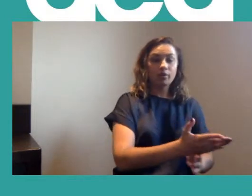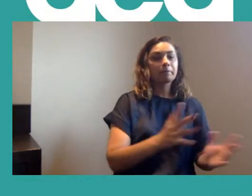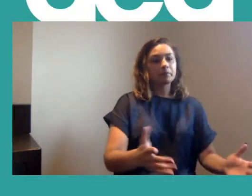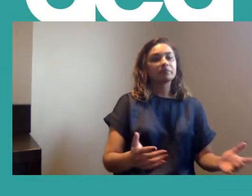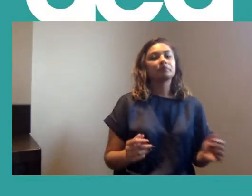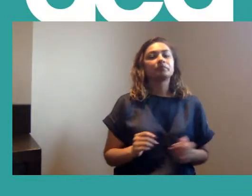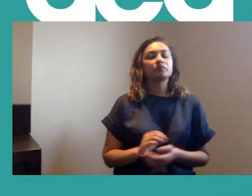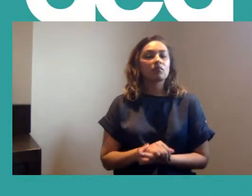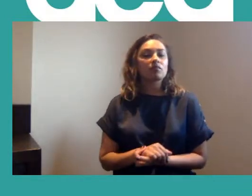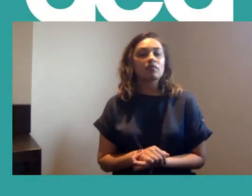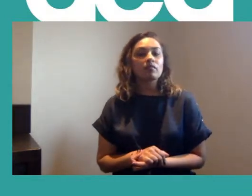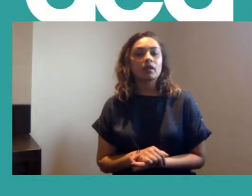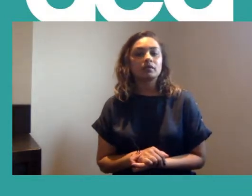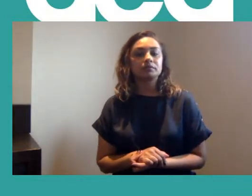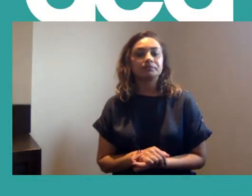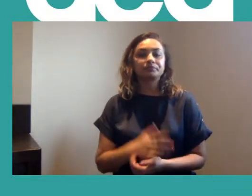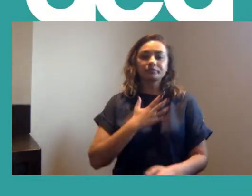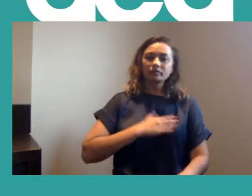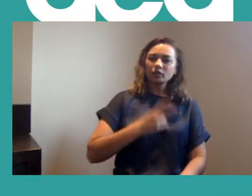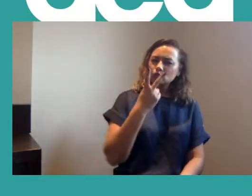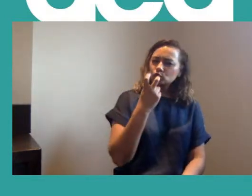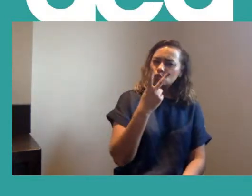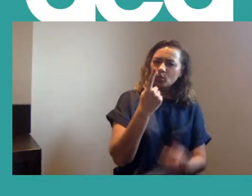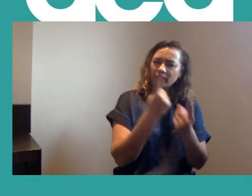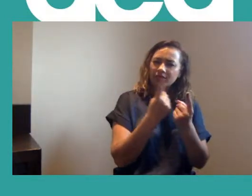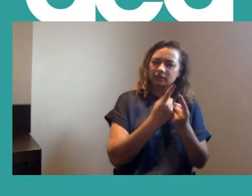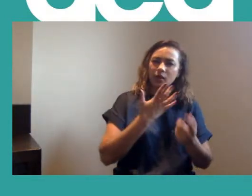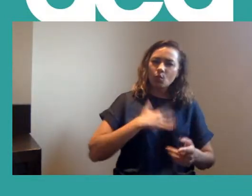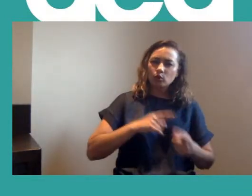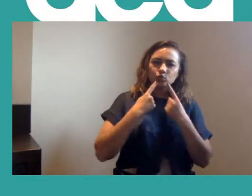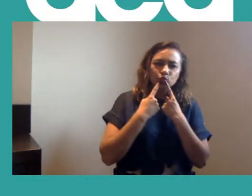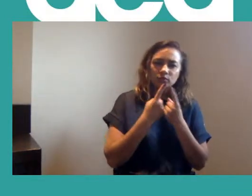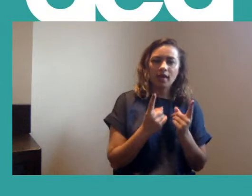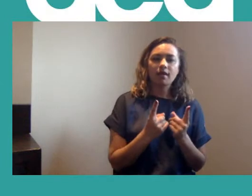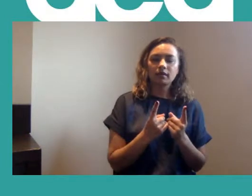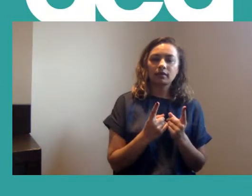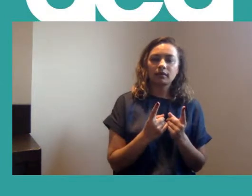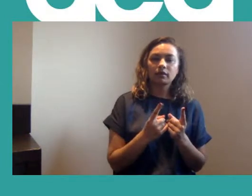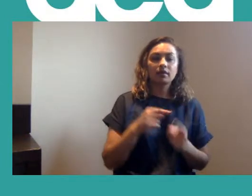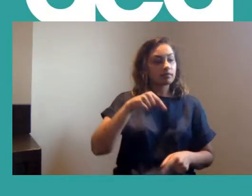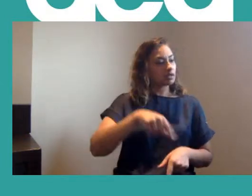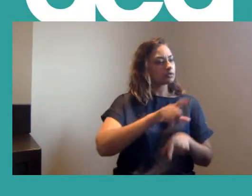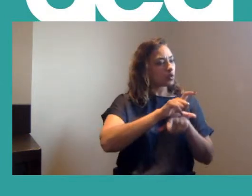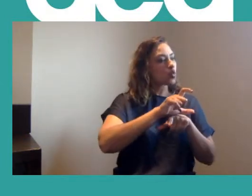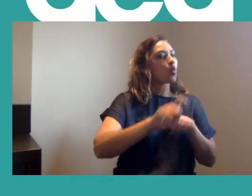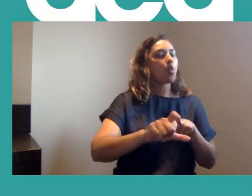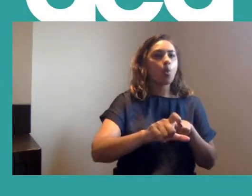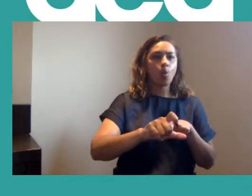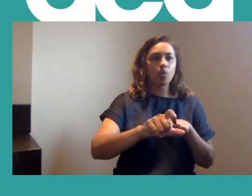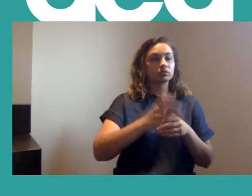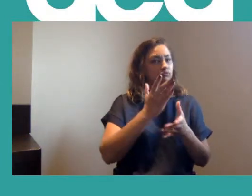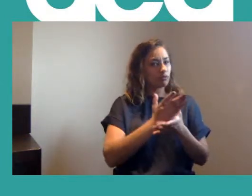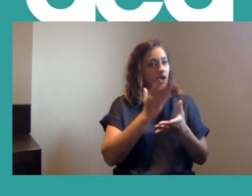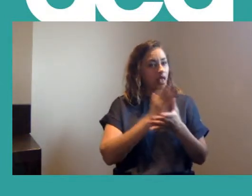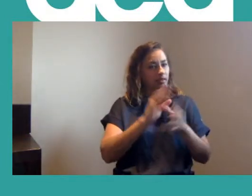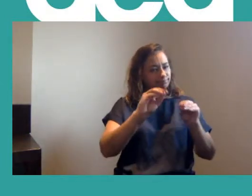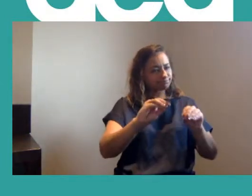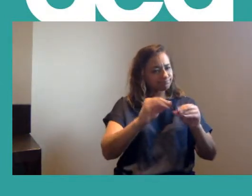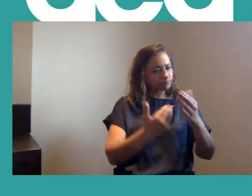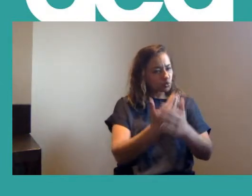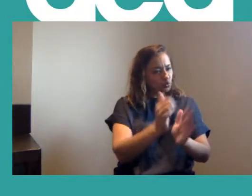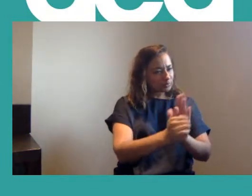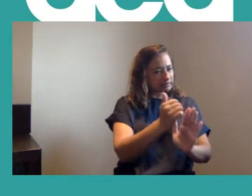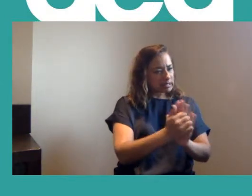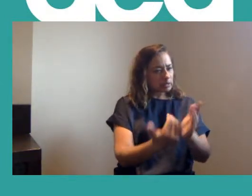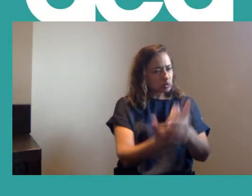I just wanted to say two key things really, because this course is about teaching you skills and